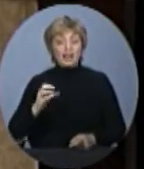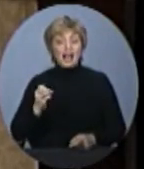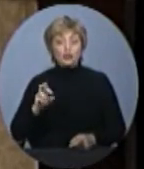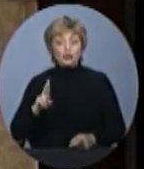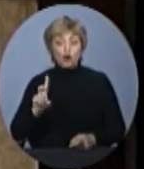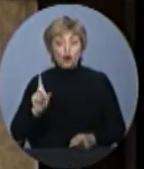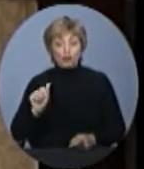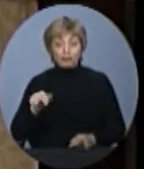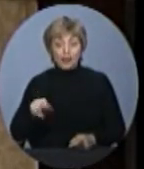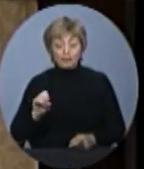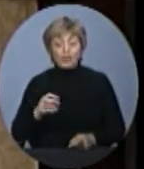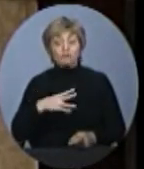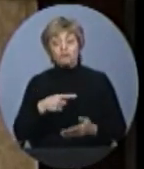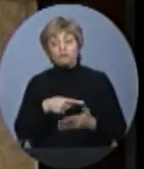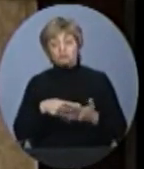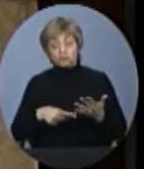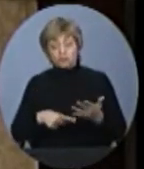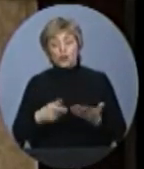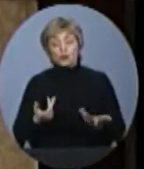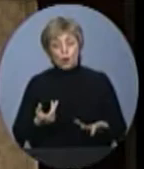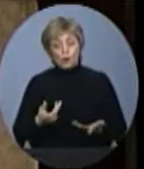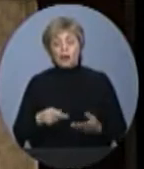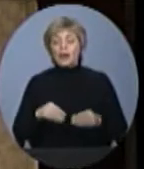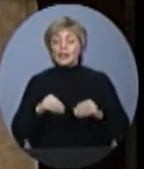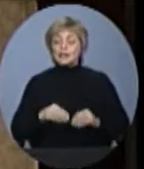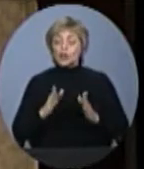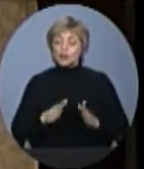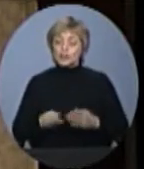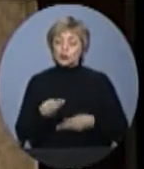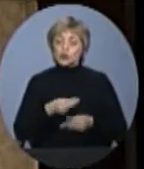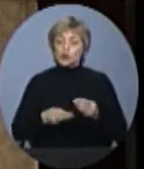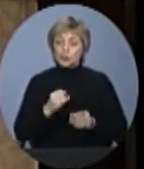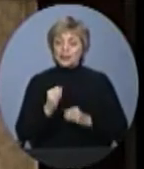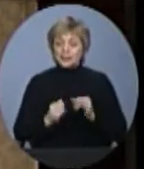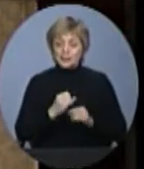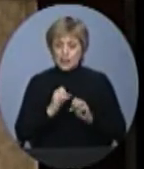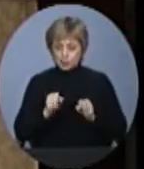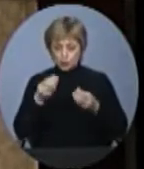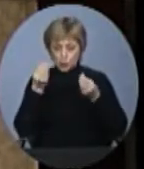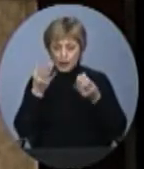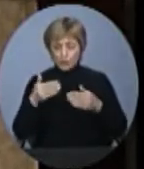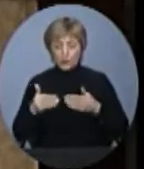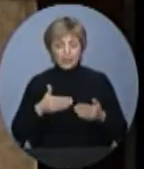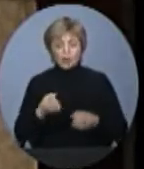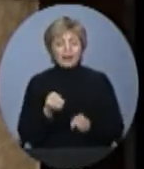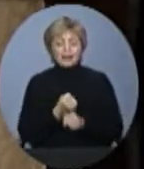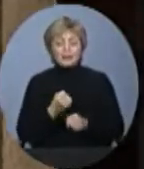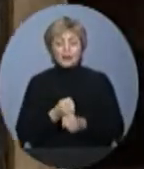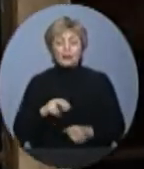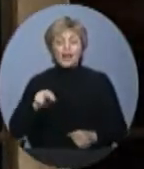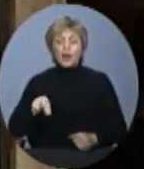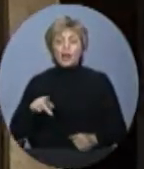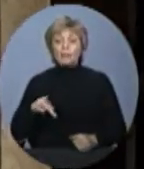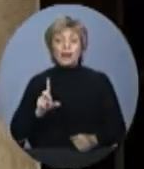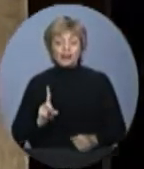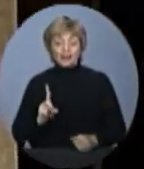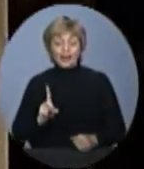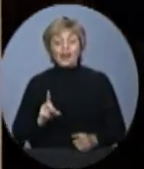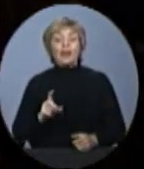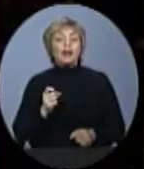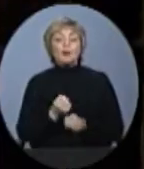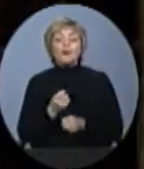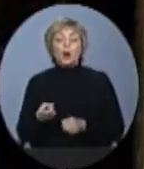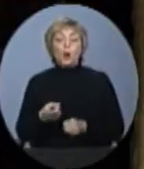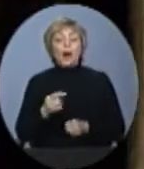of International Trade please tell this House what the NDP has been doing while our government has been hard at work? The Honourable Parliamentary